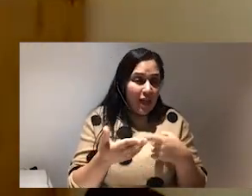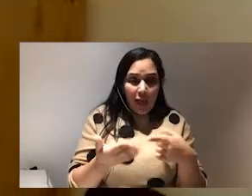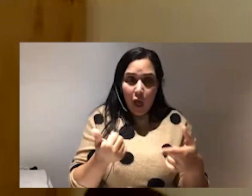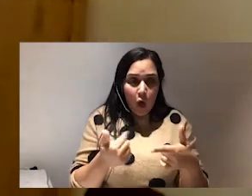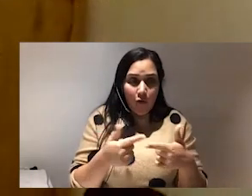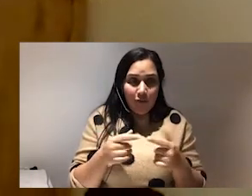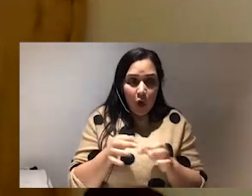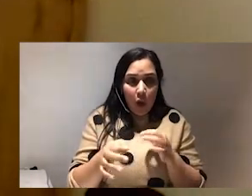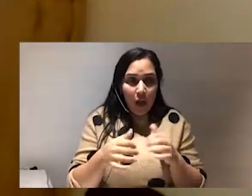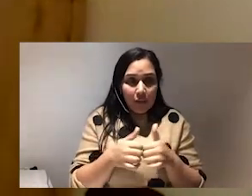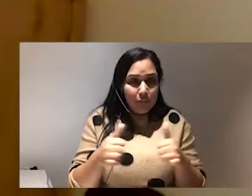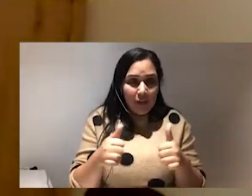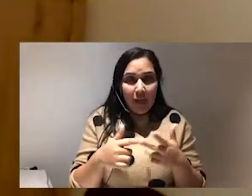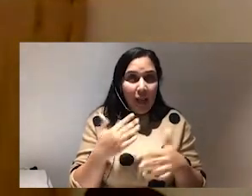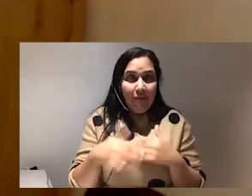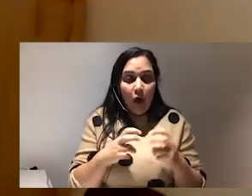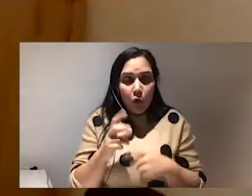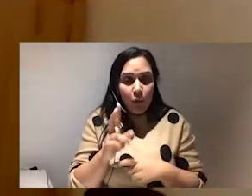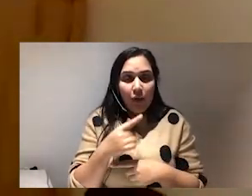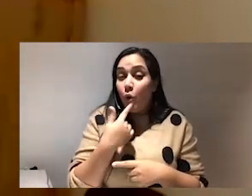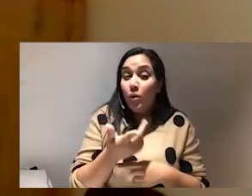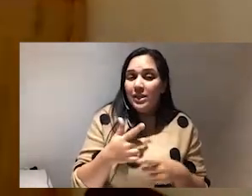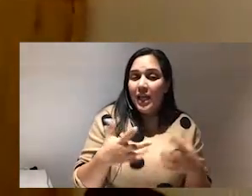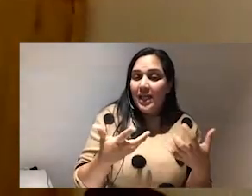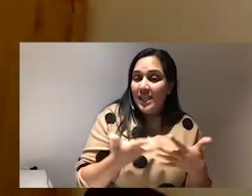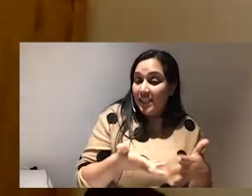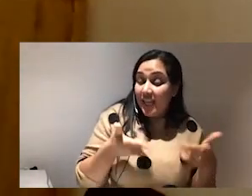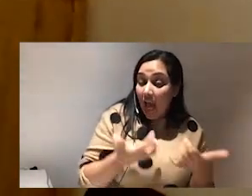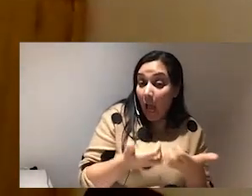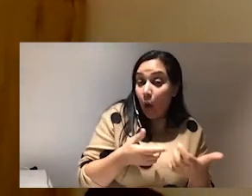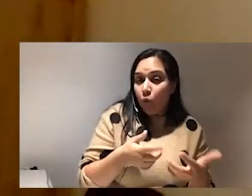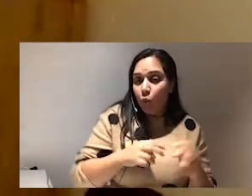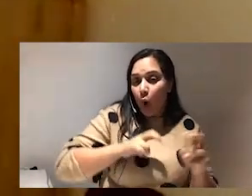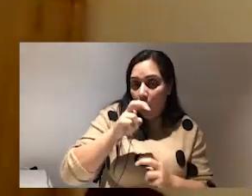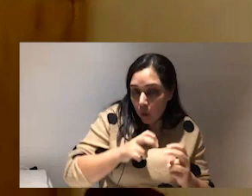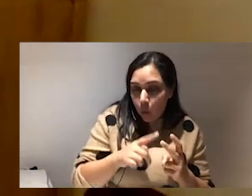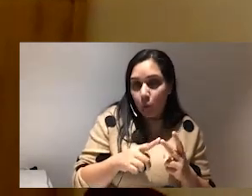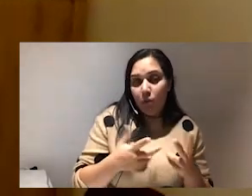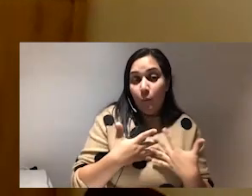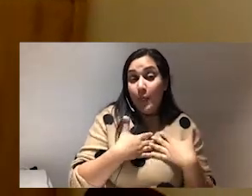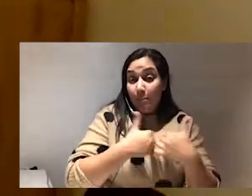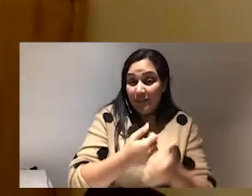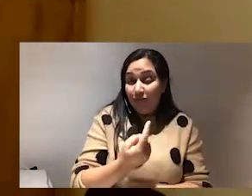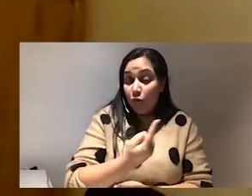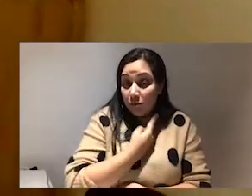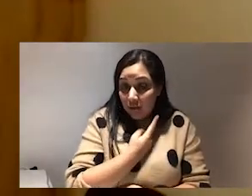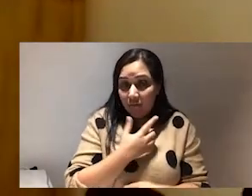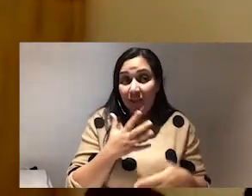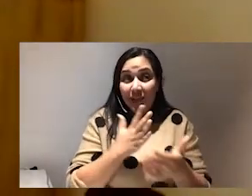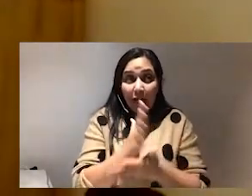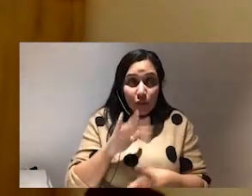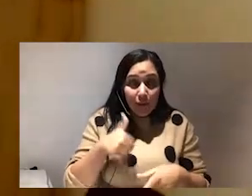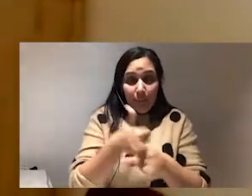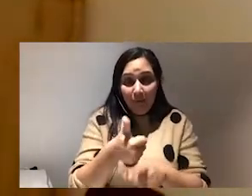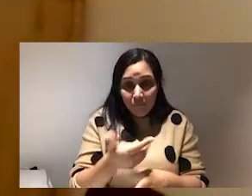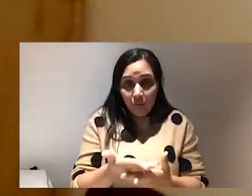again it's like here here's how you argue with compassion for yourself here's how you argue so that it's actually impactful here's how you